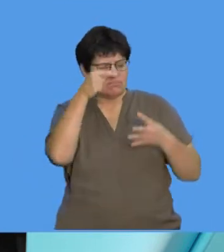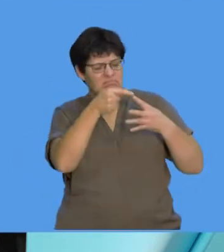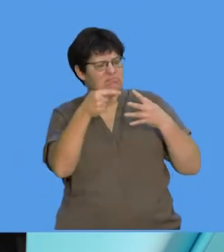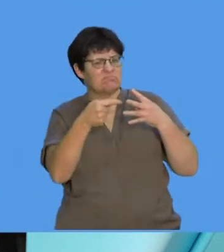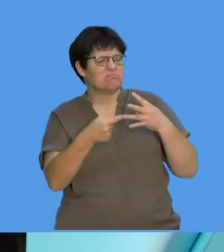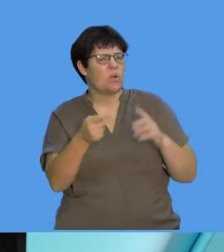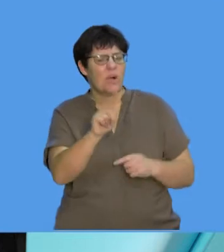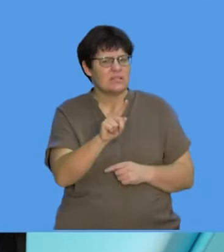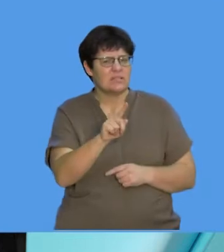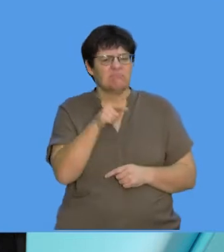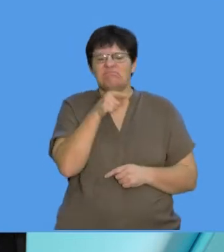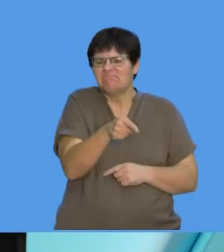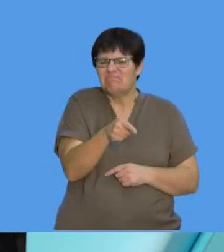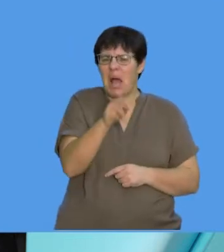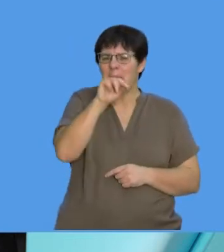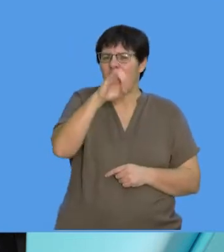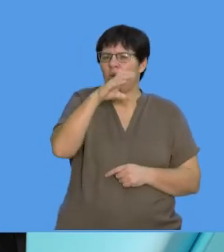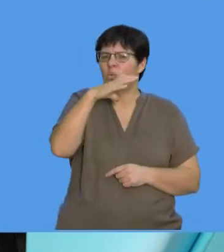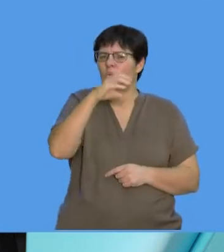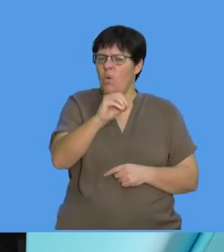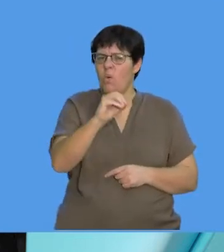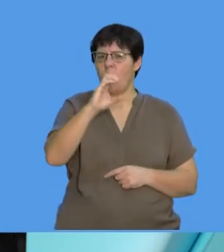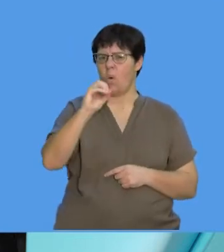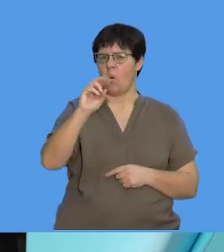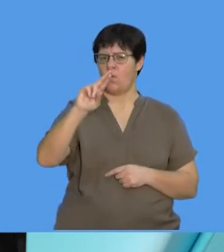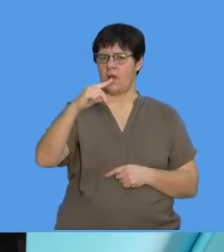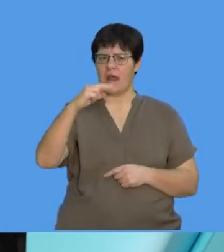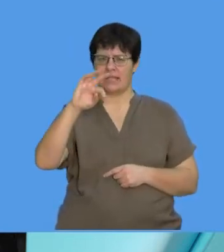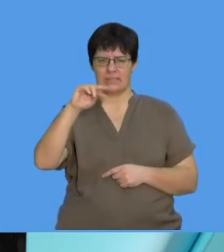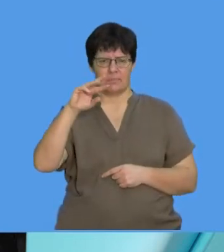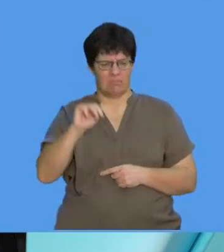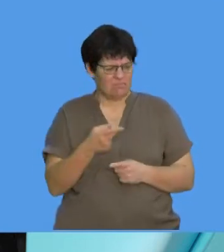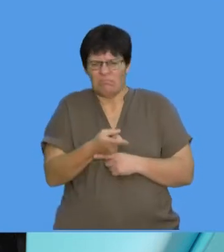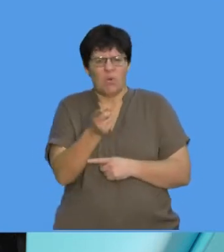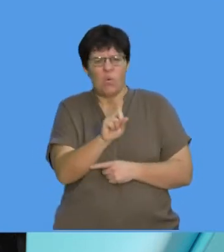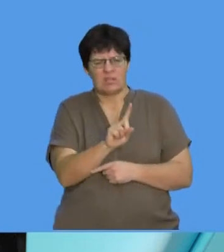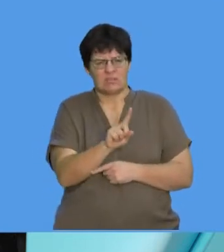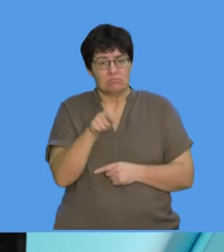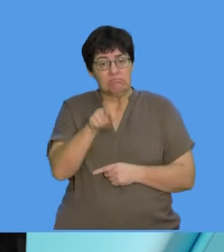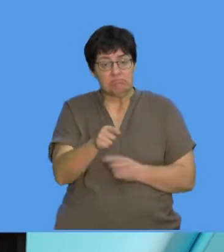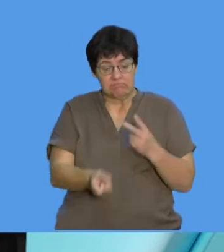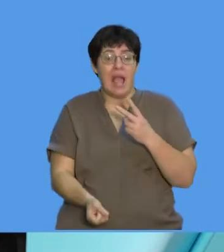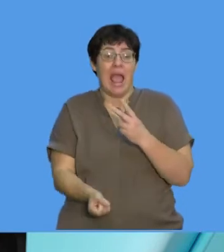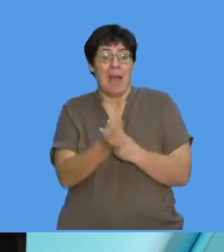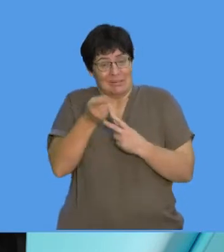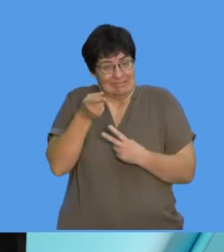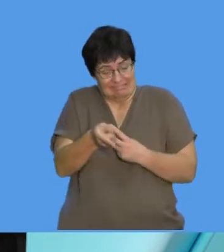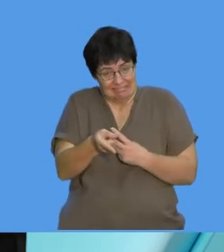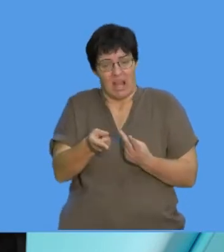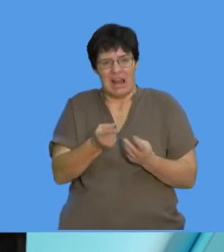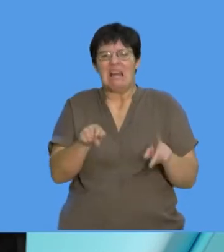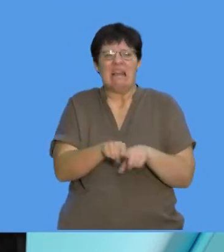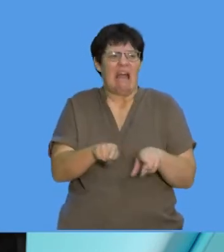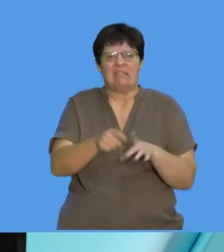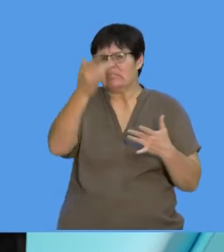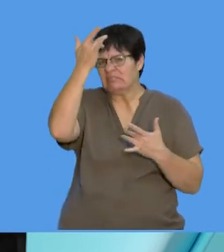microorganisms are and especially what they can cause. And we're looking specifically at diseases